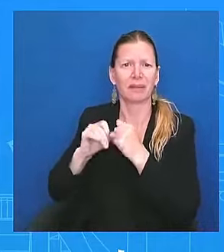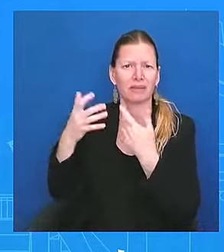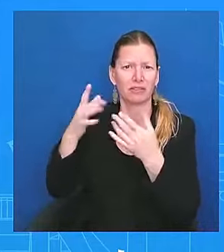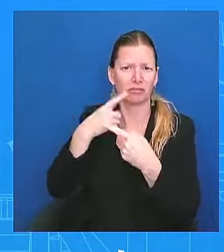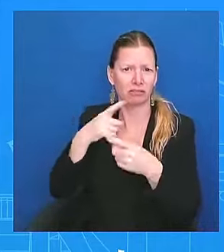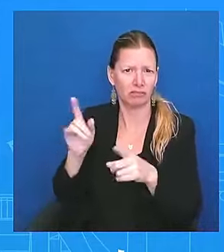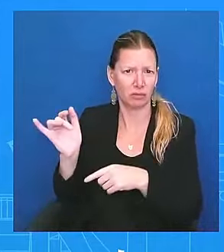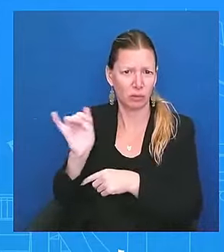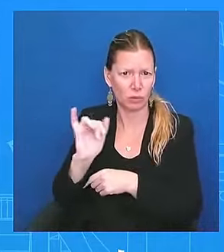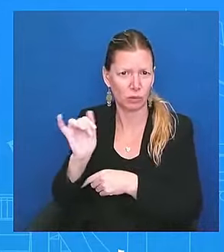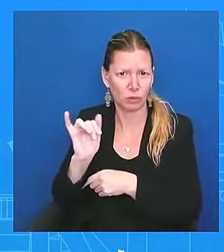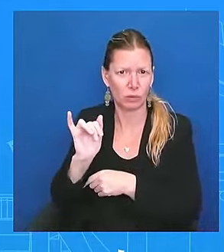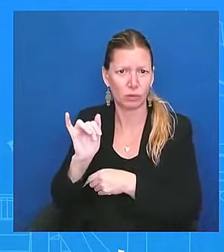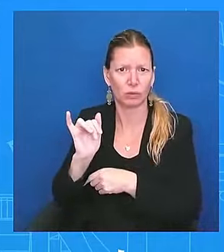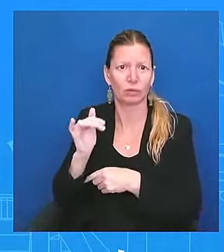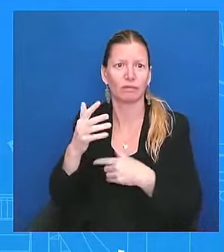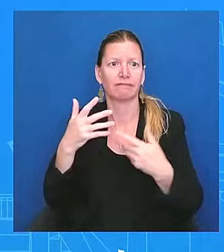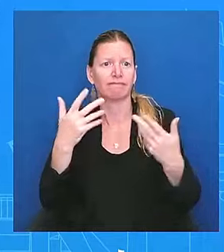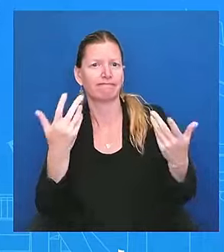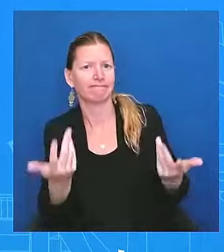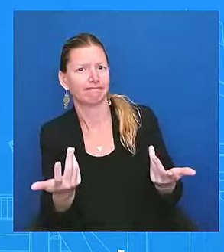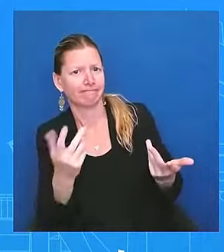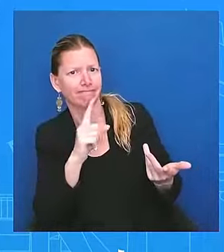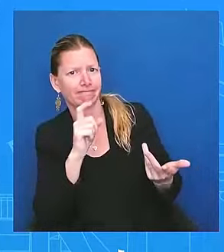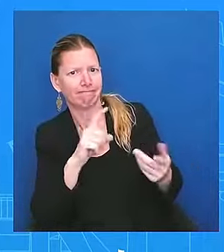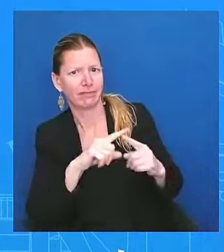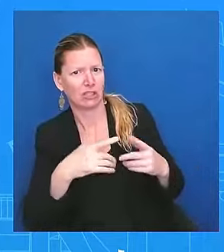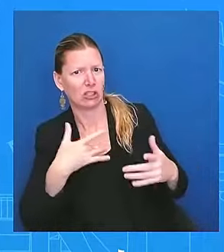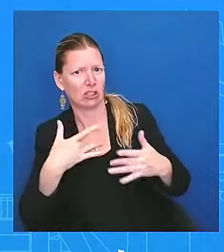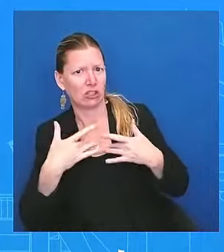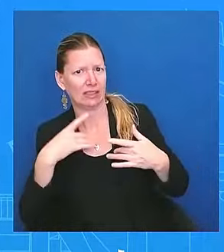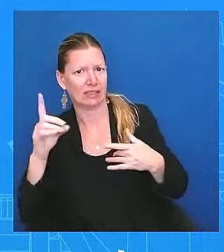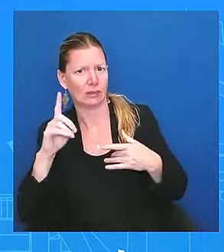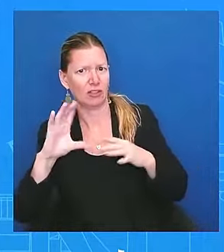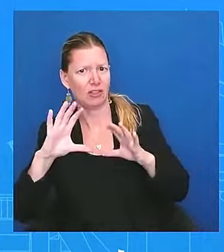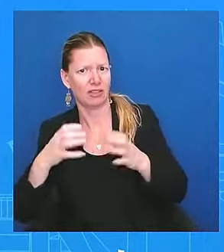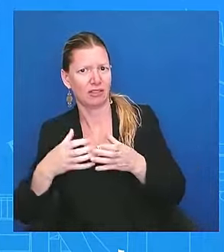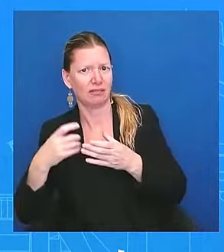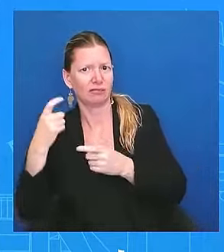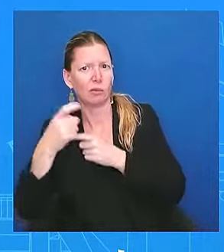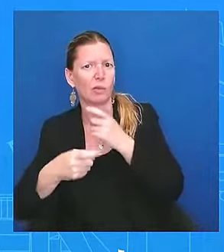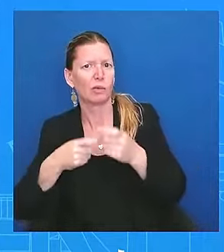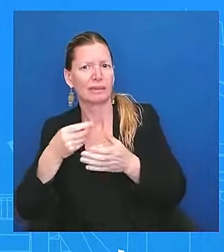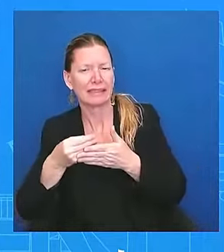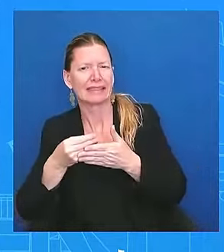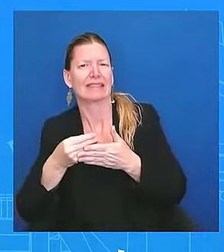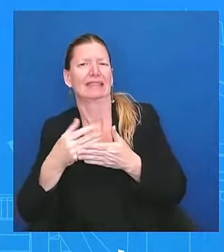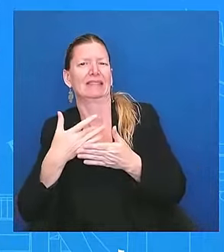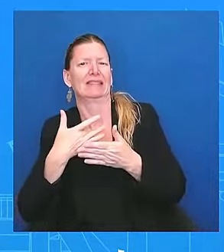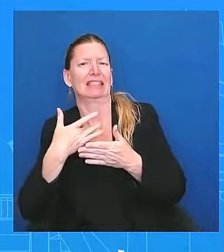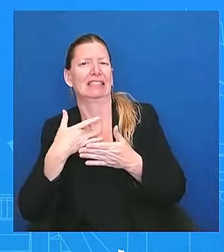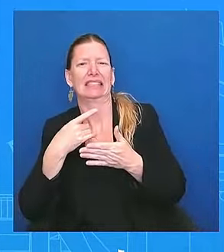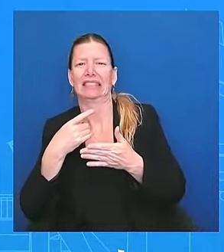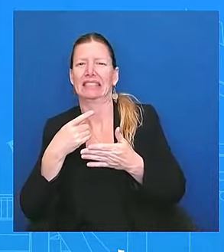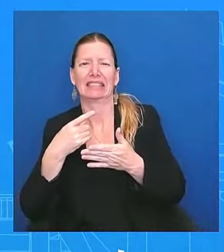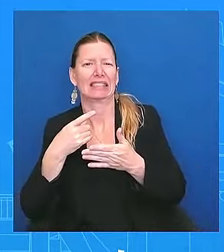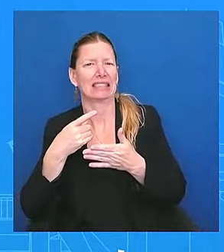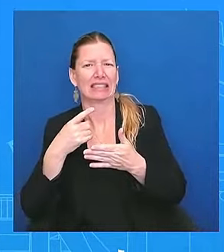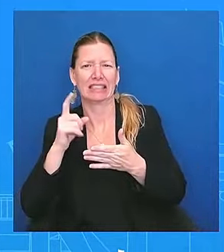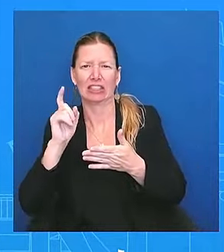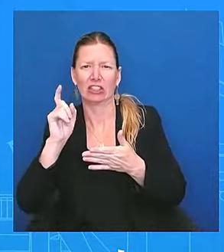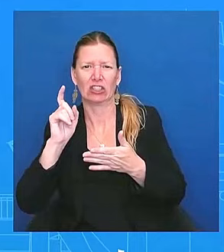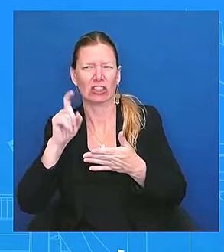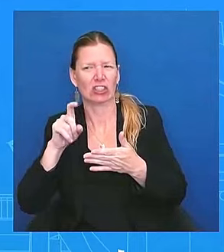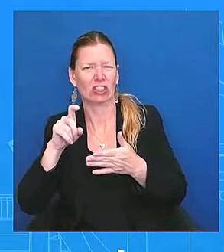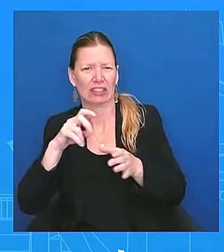doesn't he owe it to the American public to reflect on whether he should step down? I mean, look,